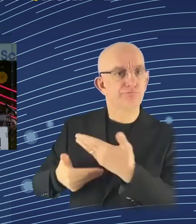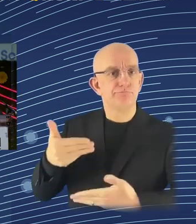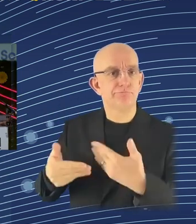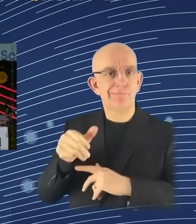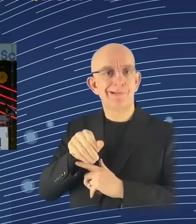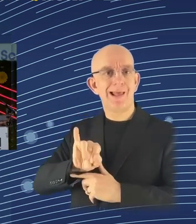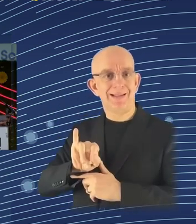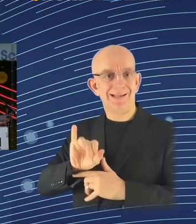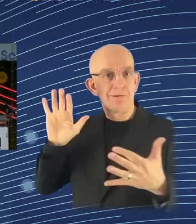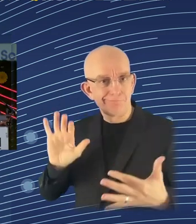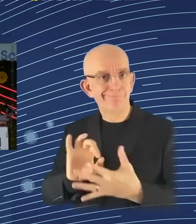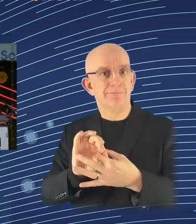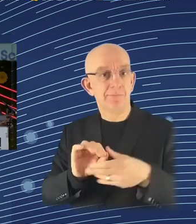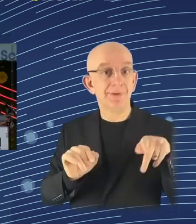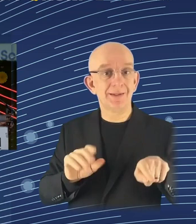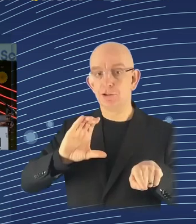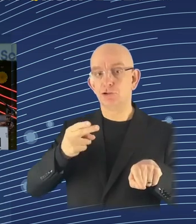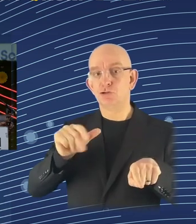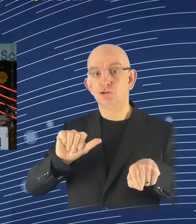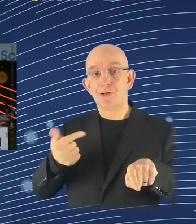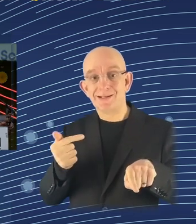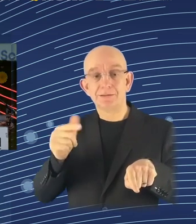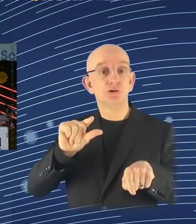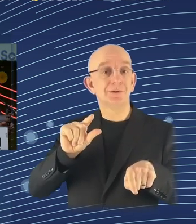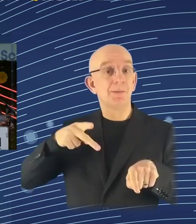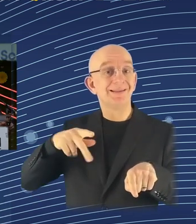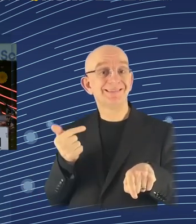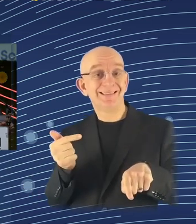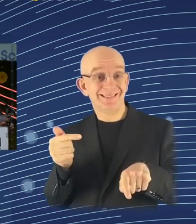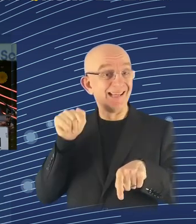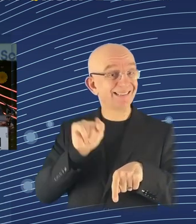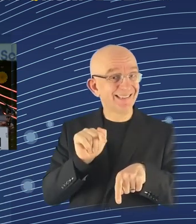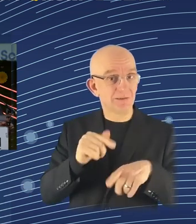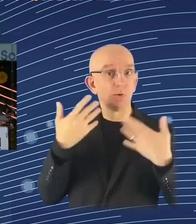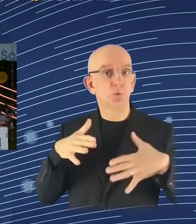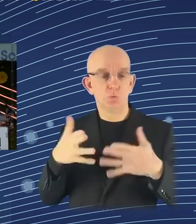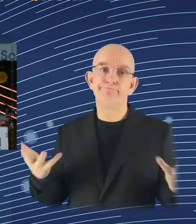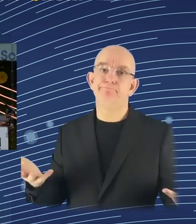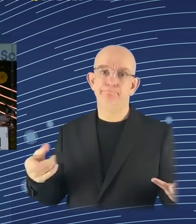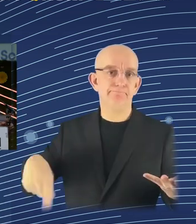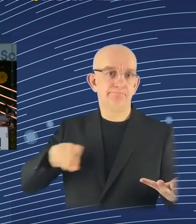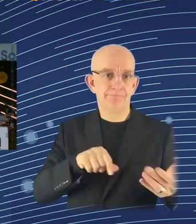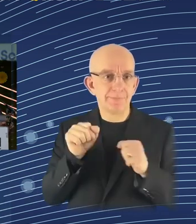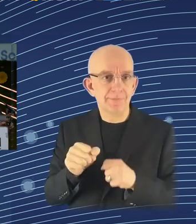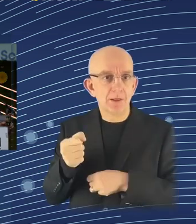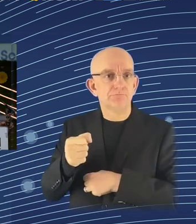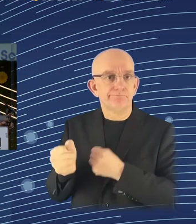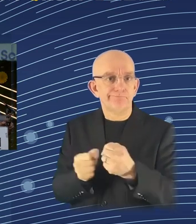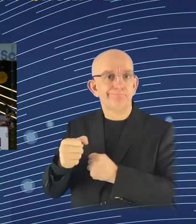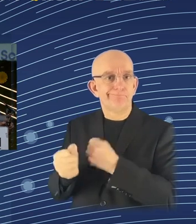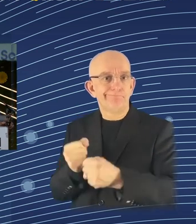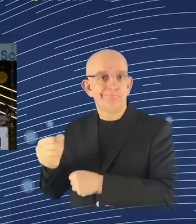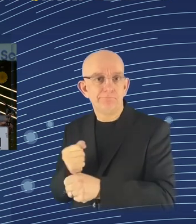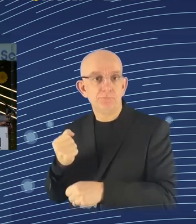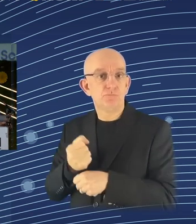The jobs I see most at risk are paralegals, civil servants. Paralegals are people, young people, who finish